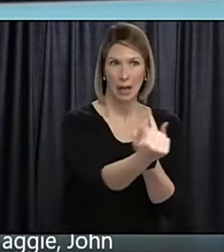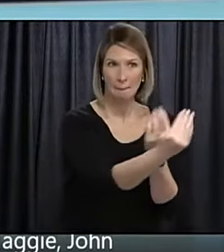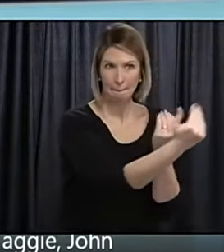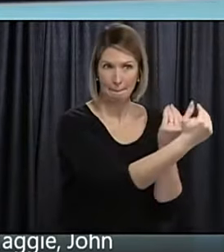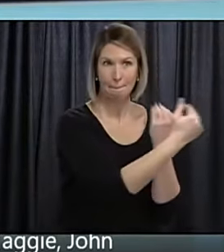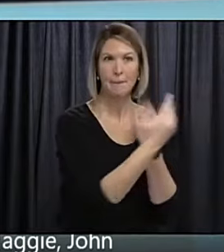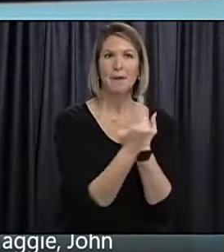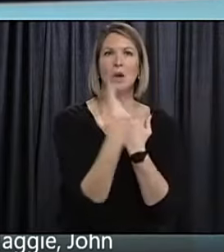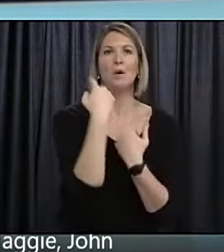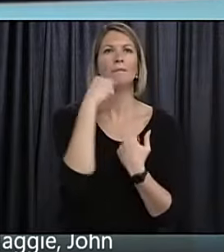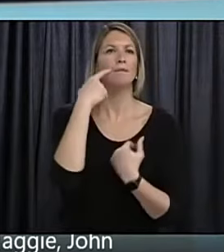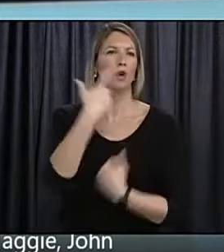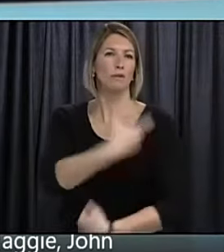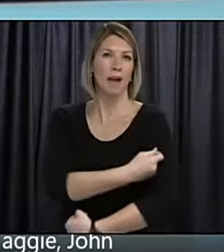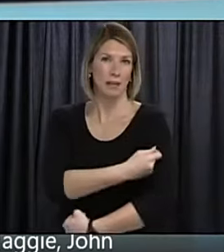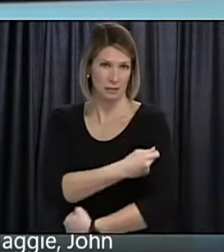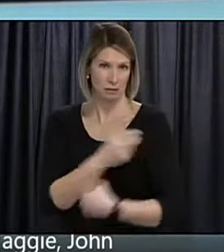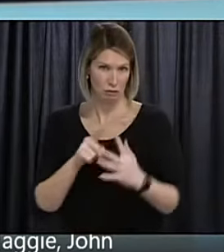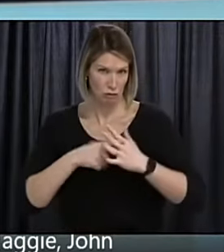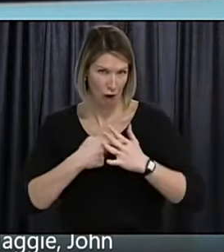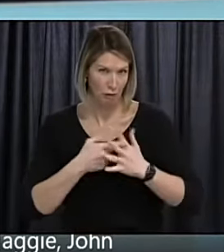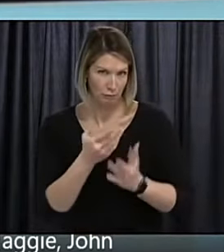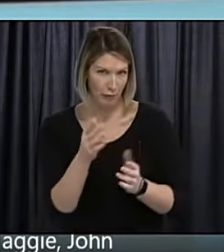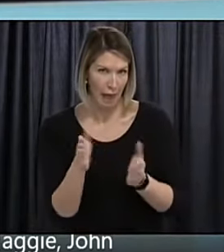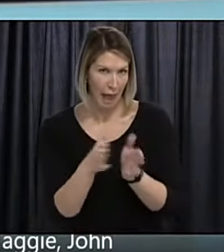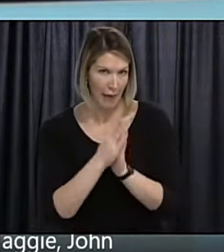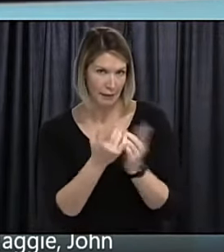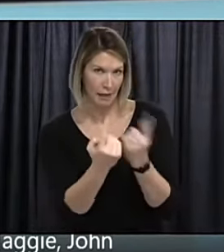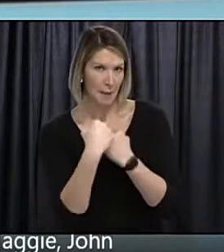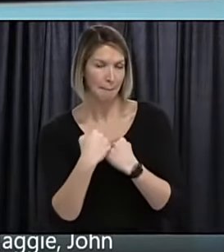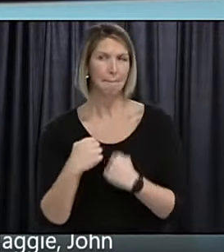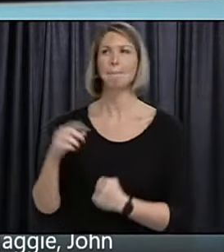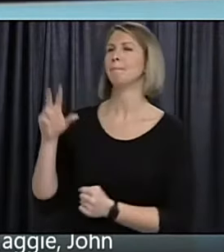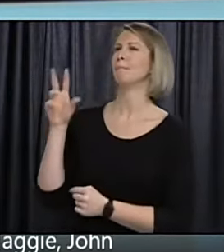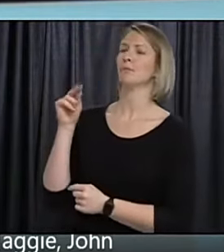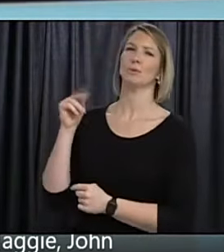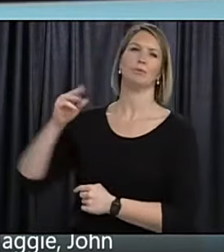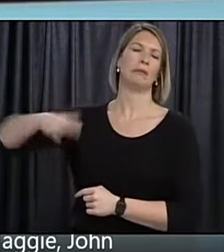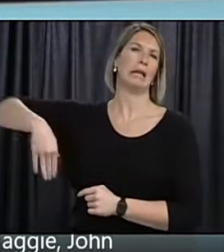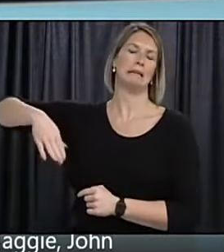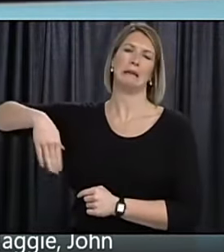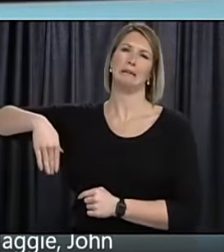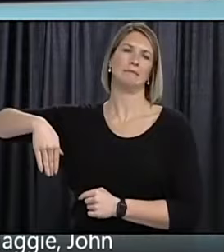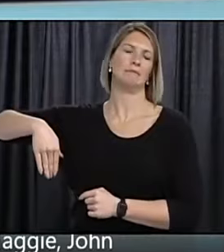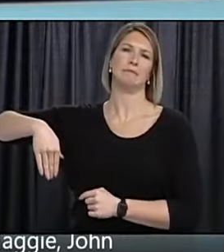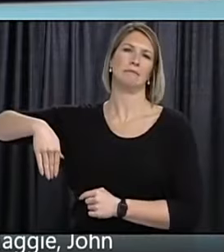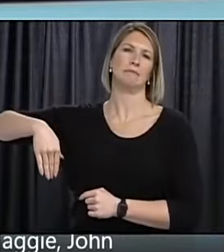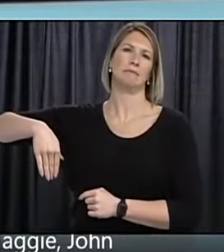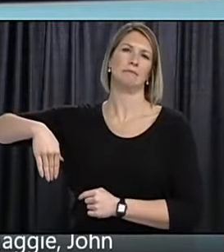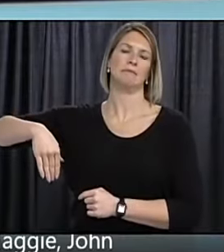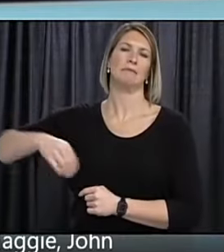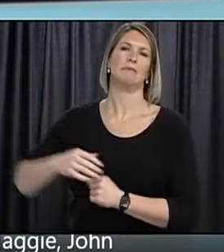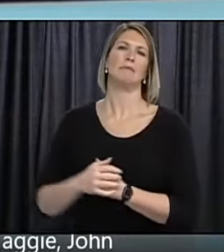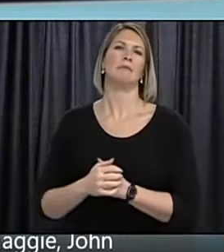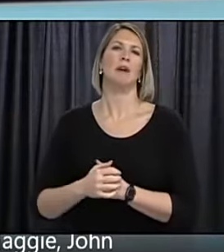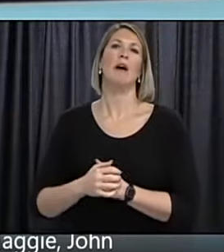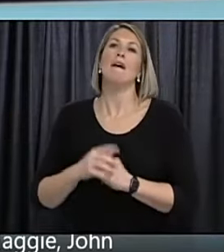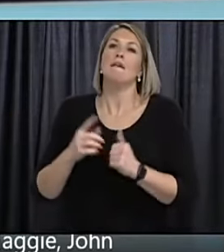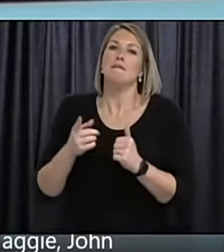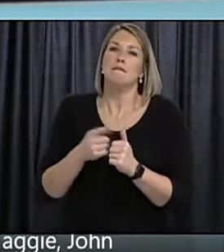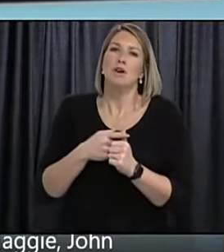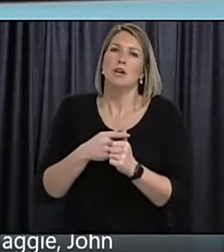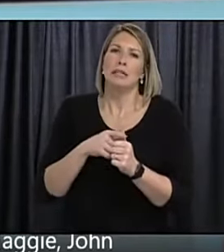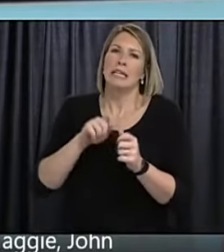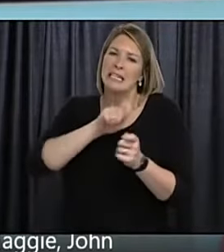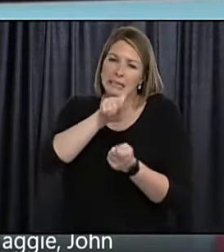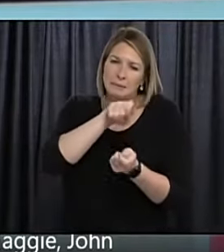uh not yet uh we have not worked our way as it were through the uh the kobe related staff